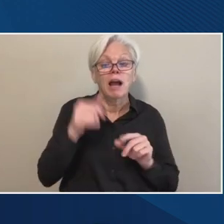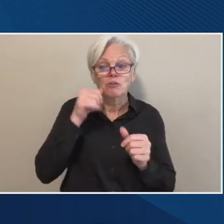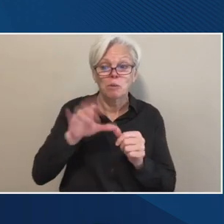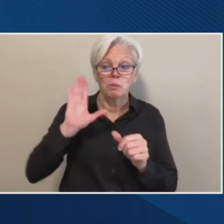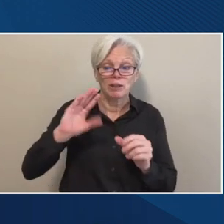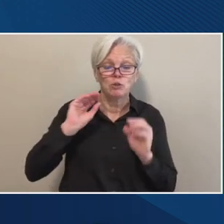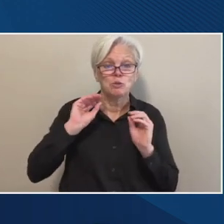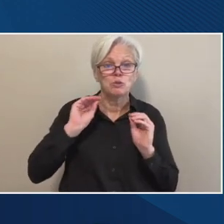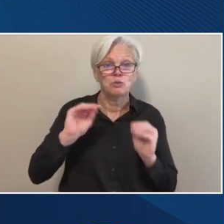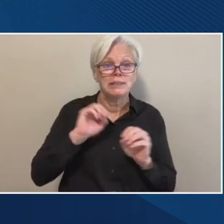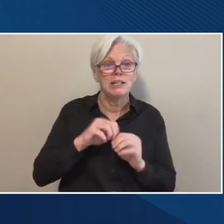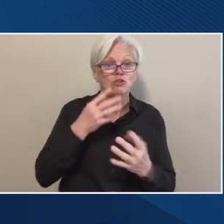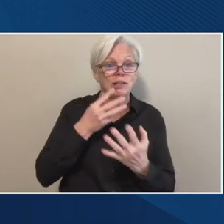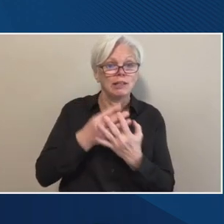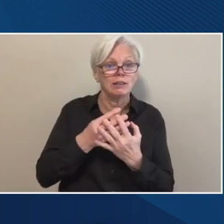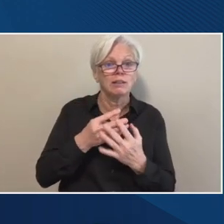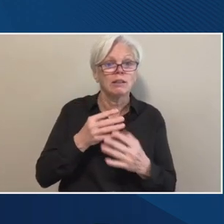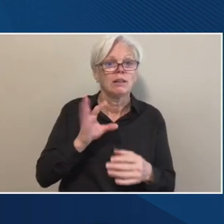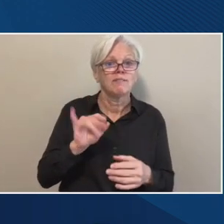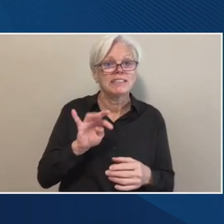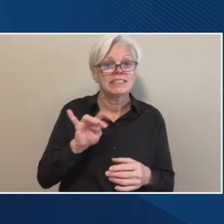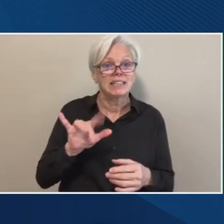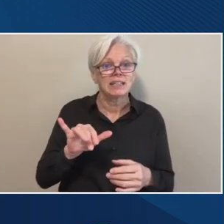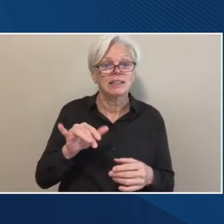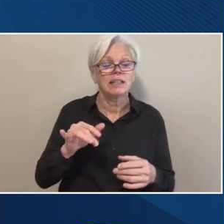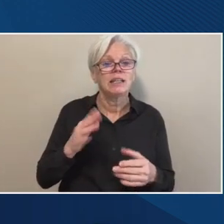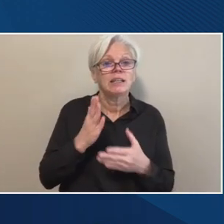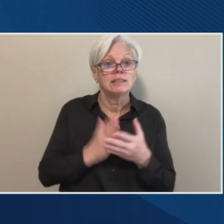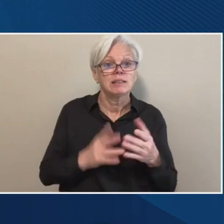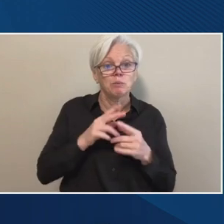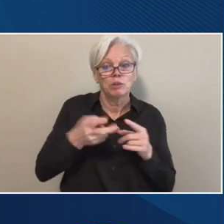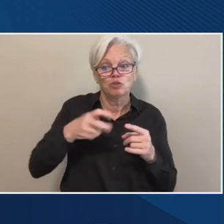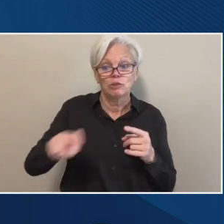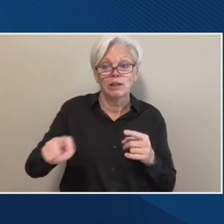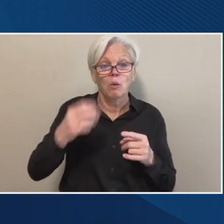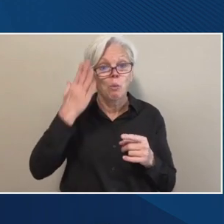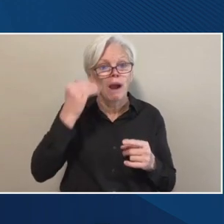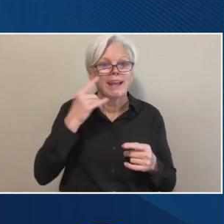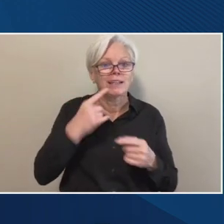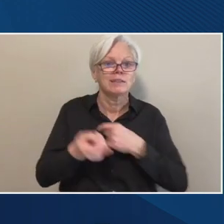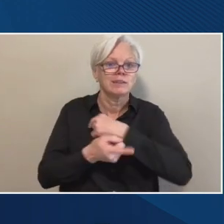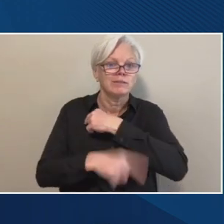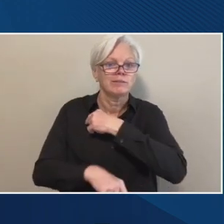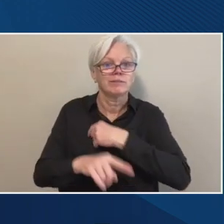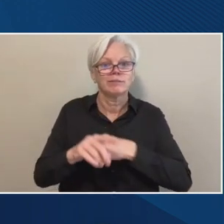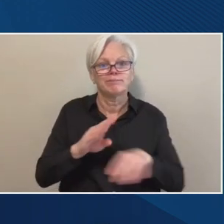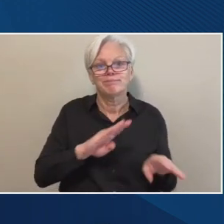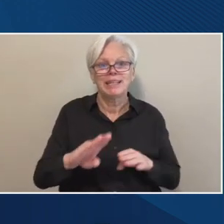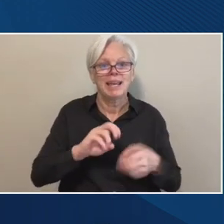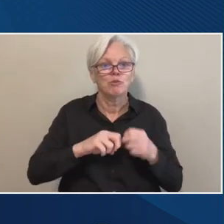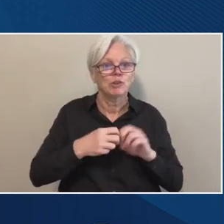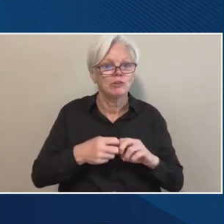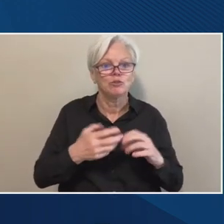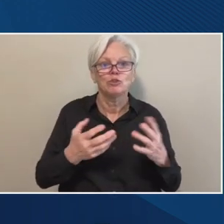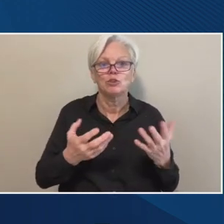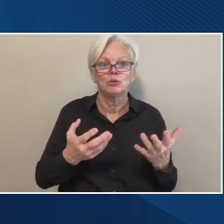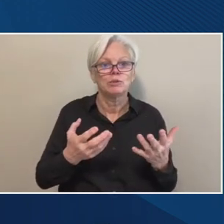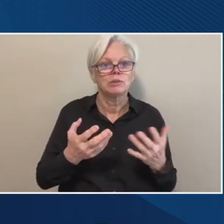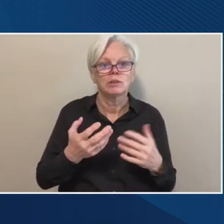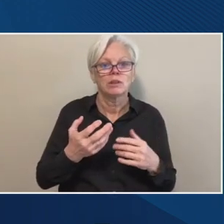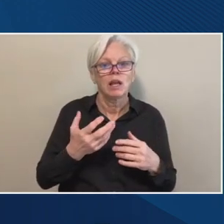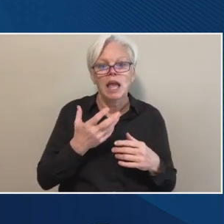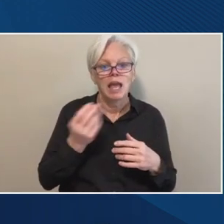uh, they were, some of them were transferred based on disciplinary issues. And I'm not sure,